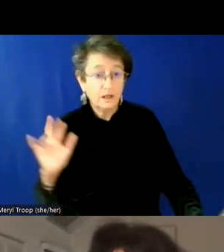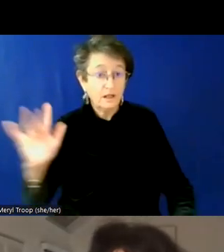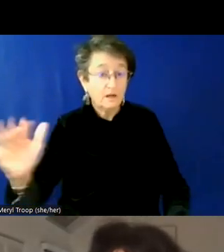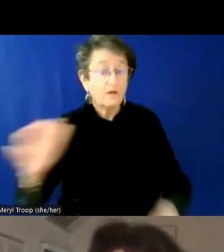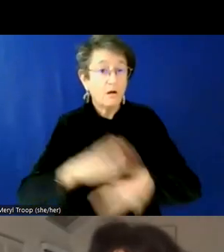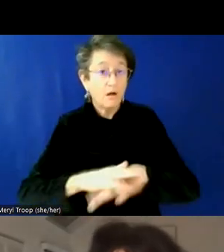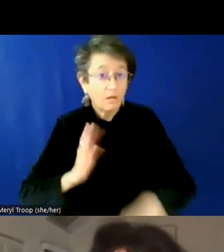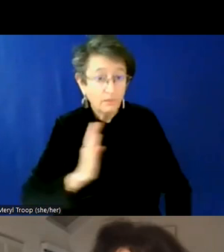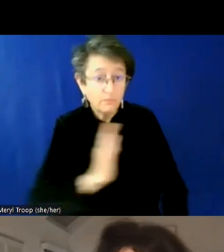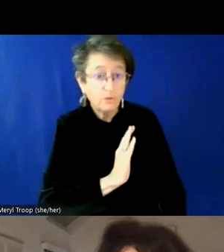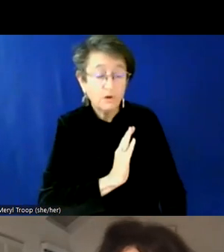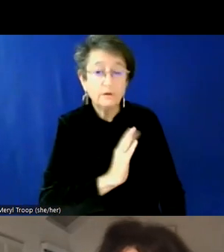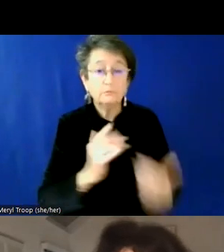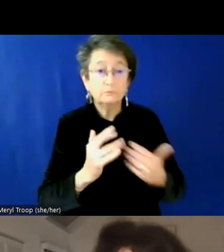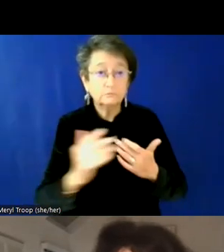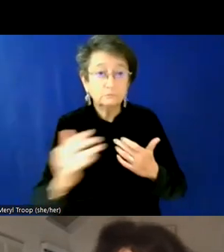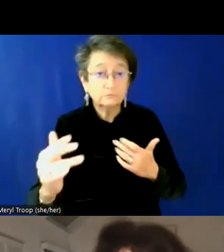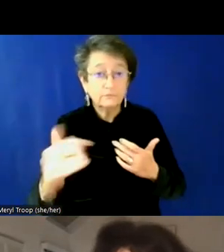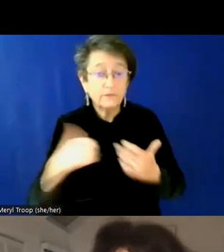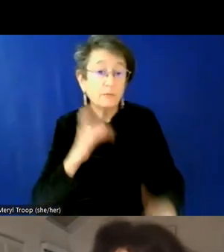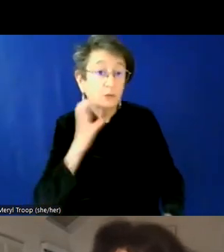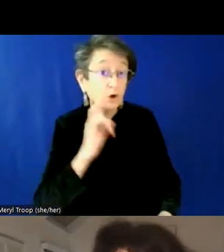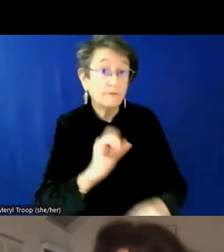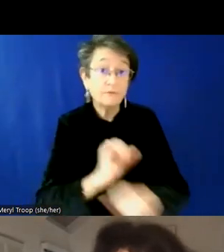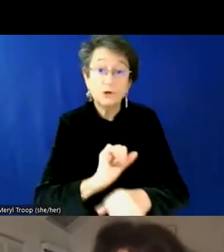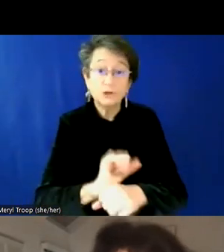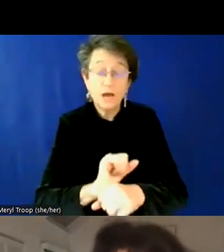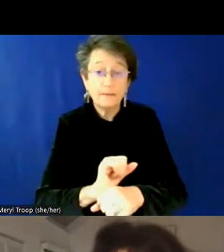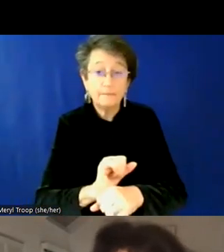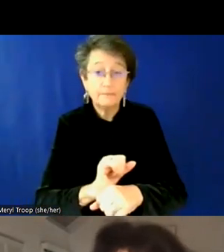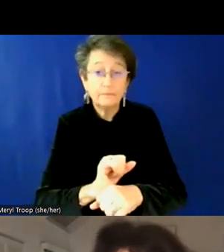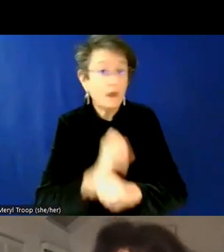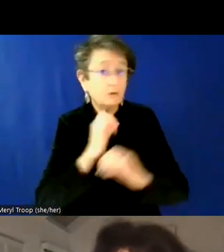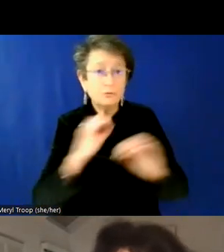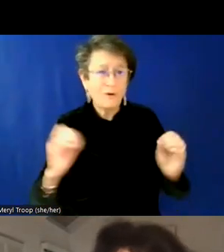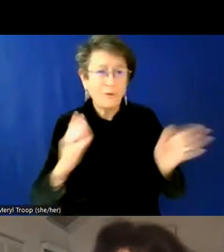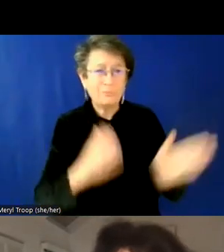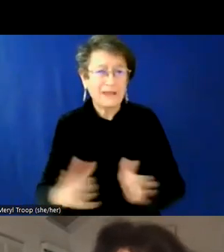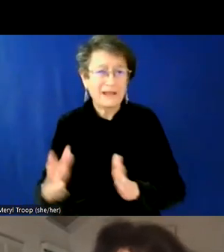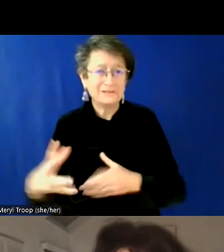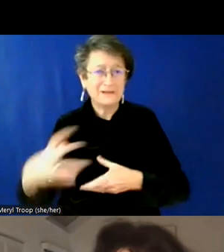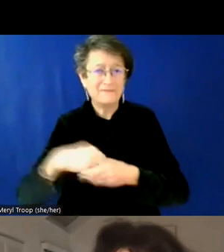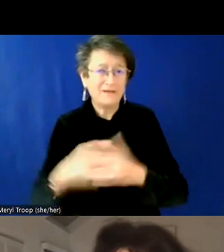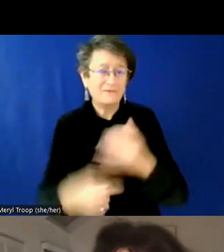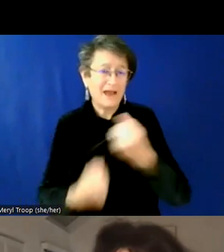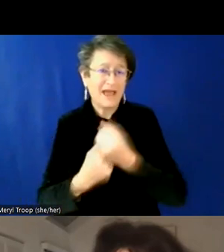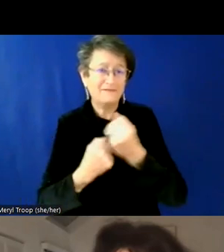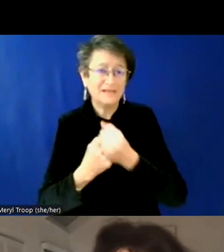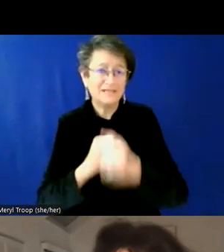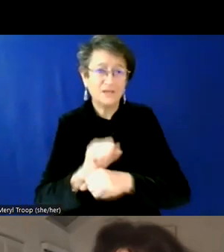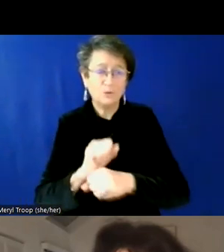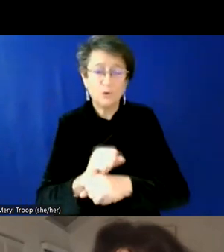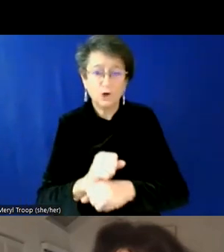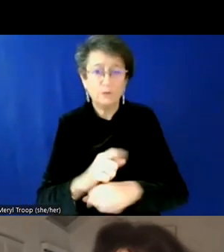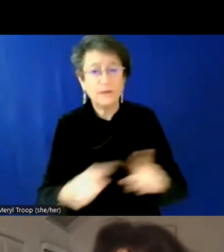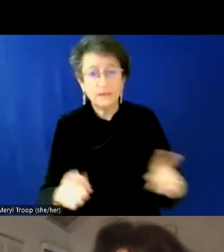Uh, and you know, I was looking for work at the time and I, I had no intention of, of getting into advocacy work or organizing work, but I